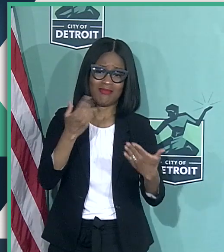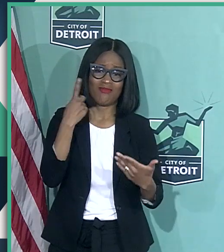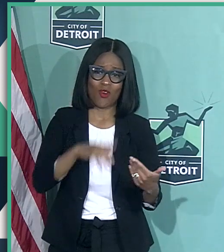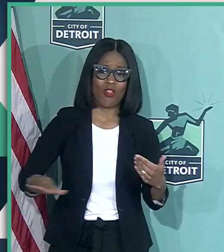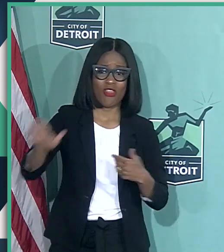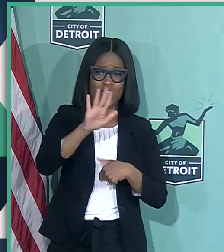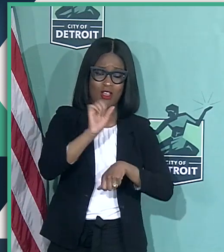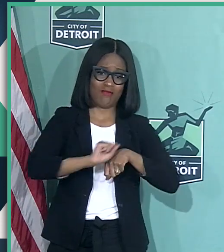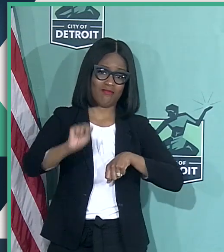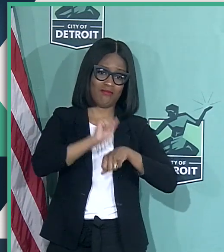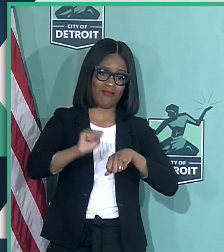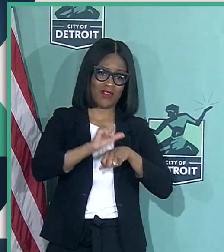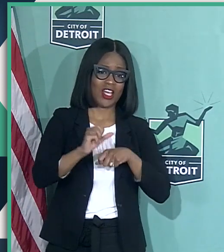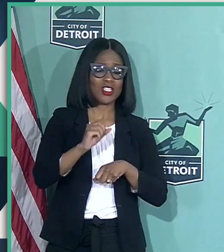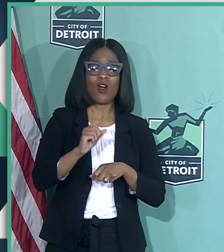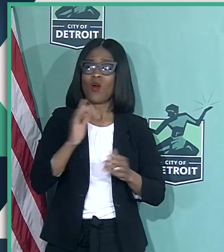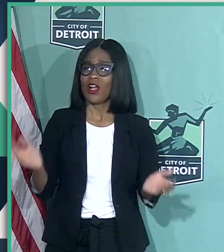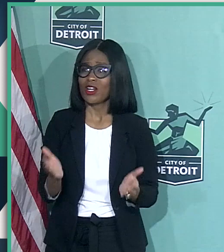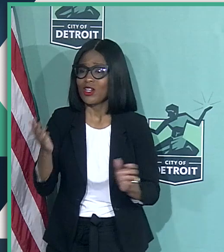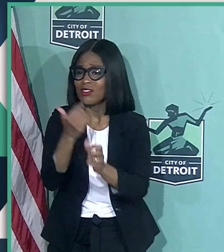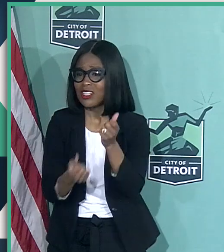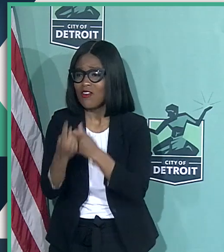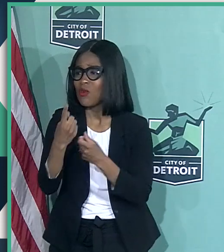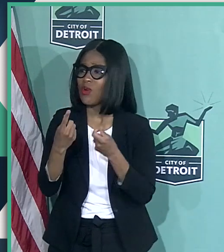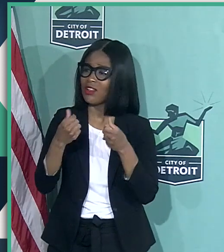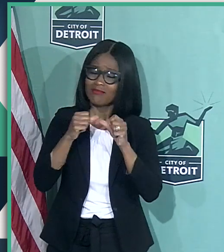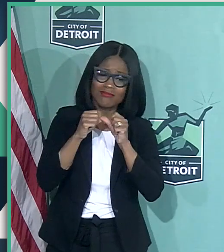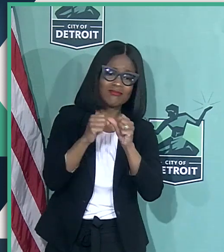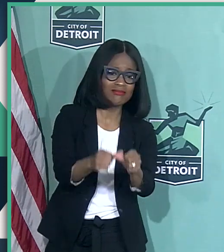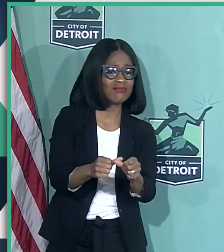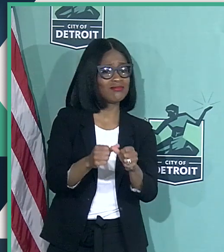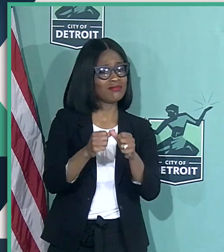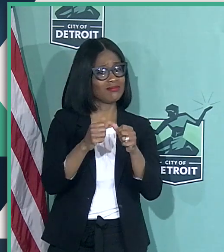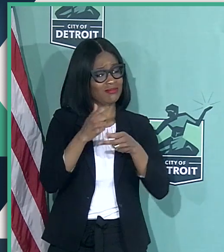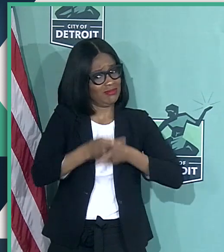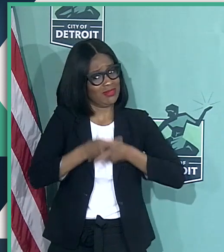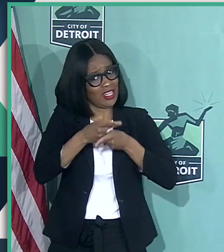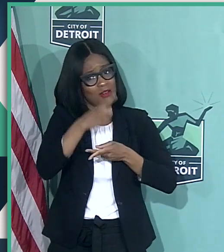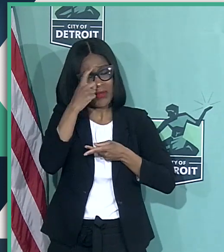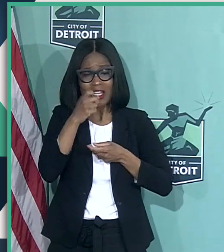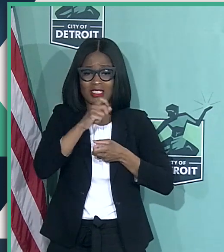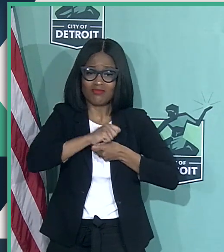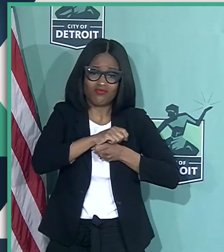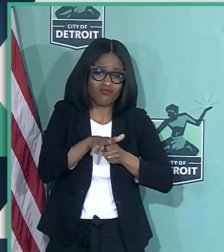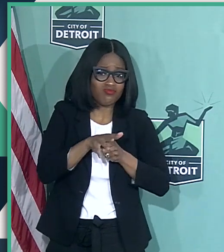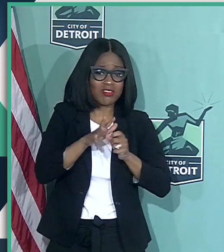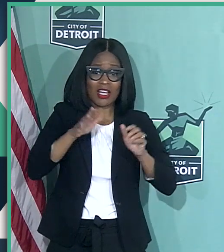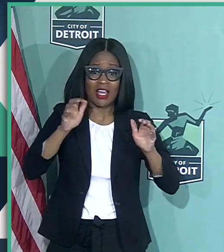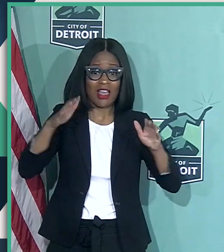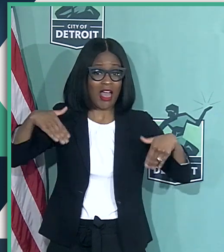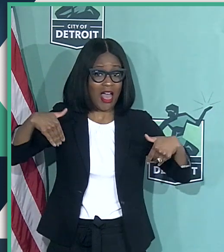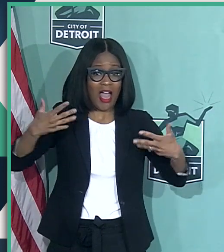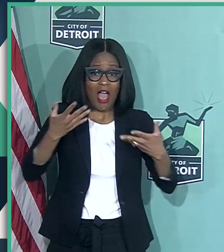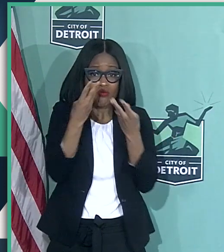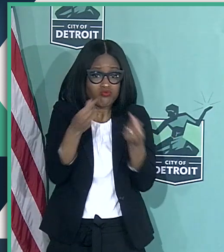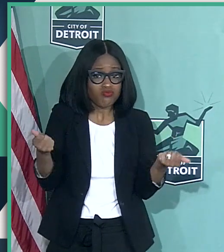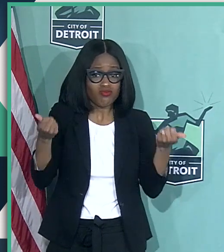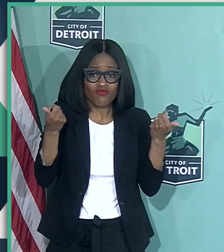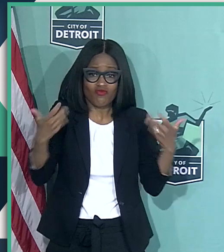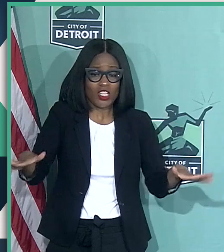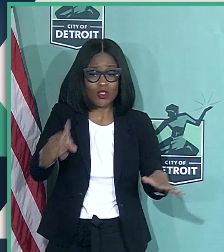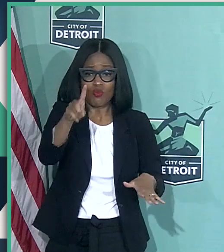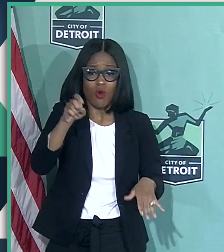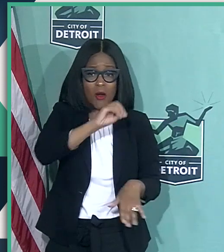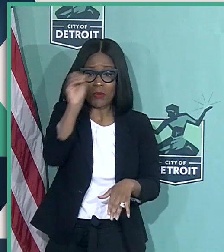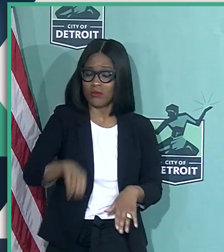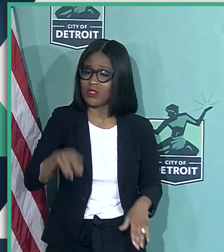So I encourage all residents to continue our precautions because this virus has not left us yet. So please keep wearing your